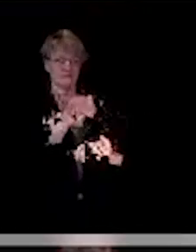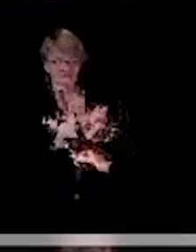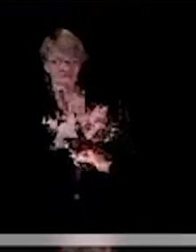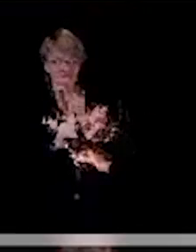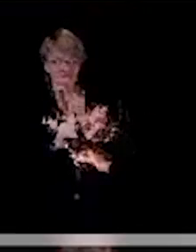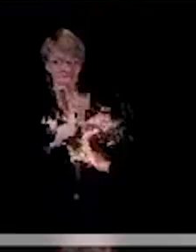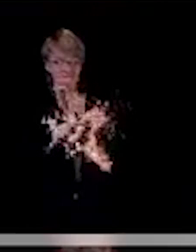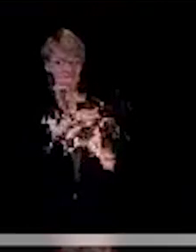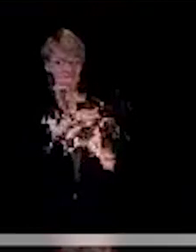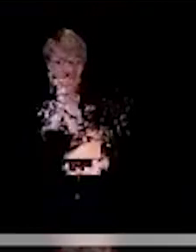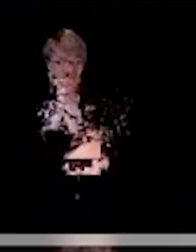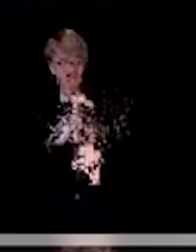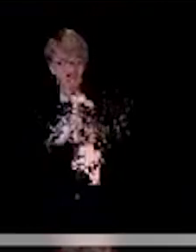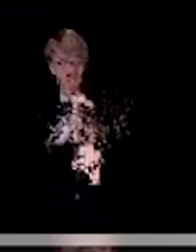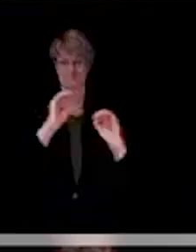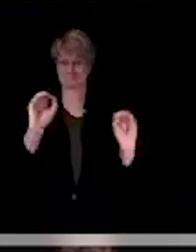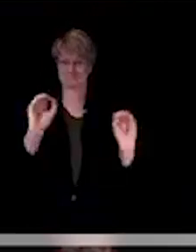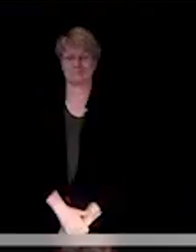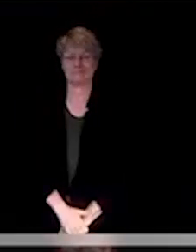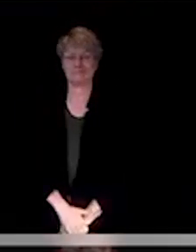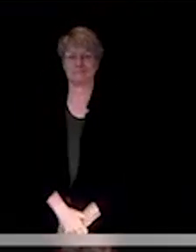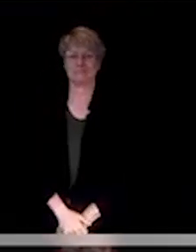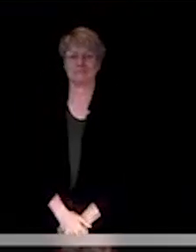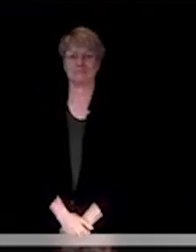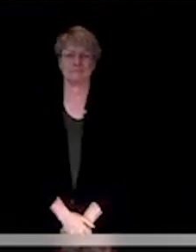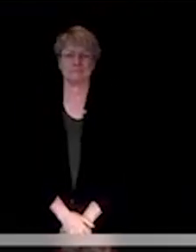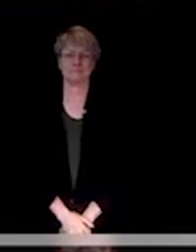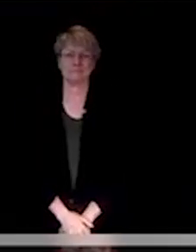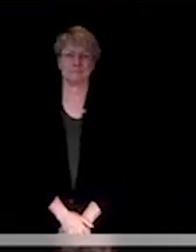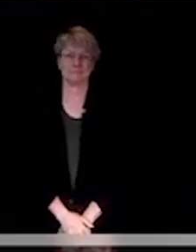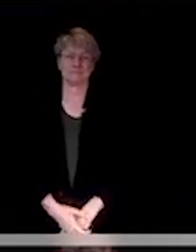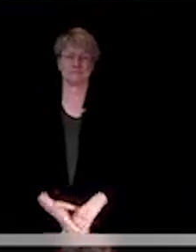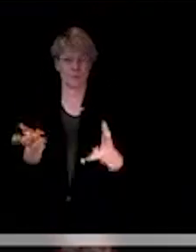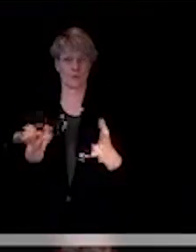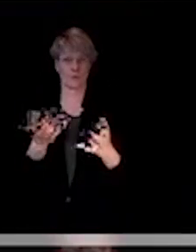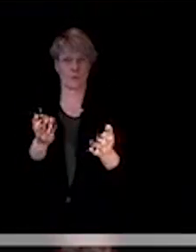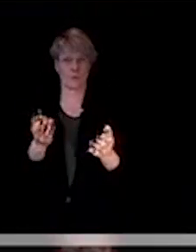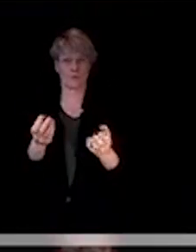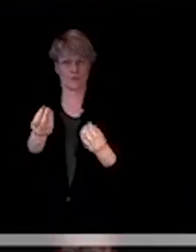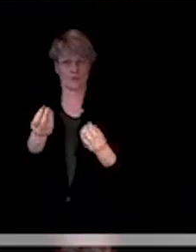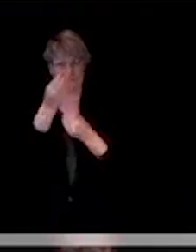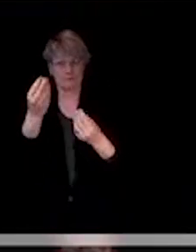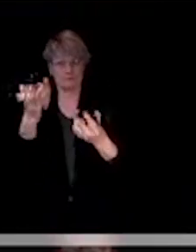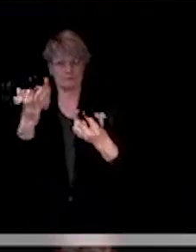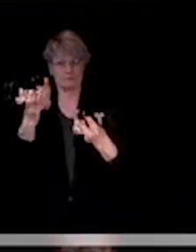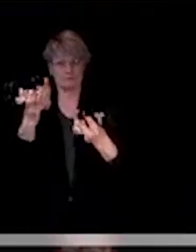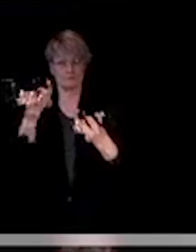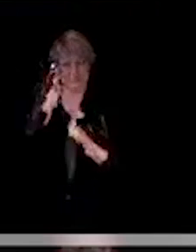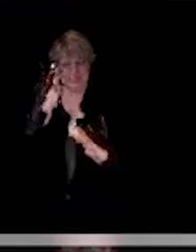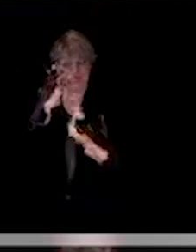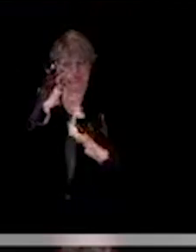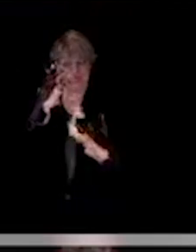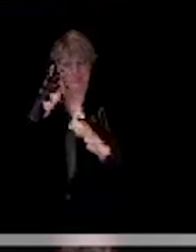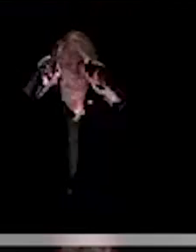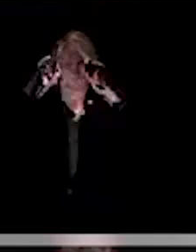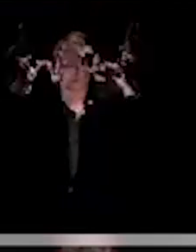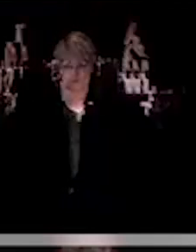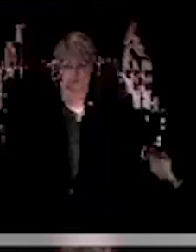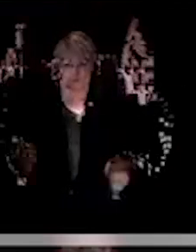night. I wanted to point out that we also have on the screen right now the new